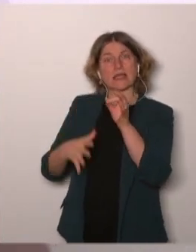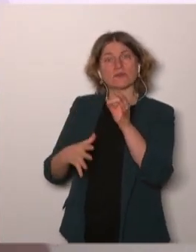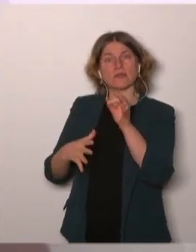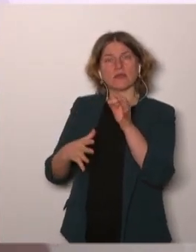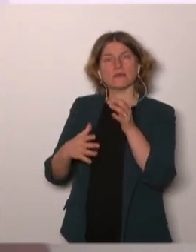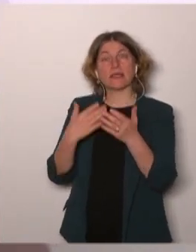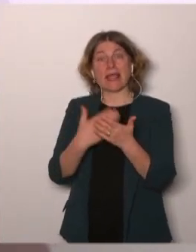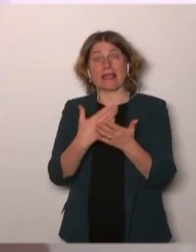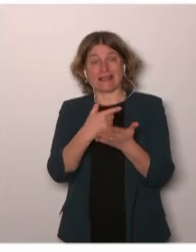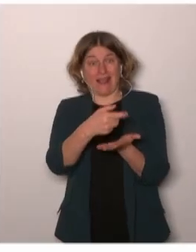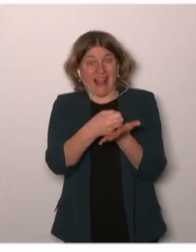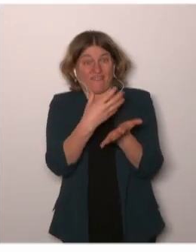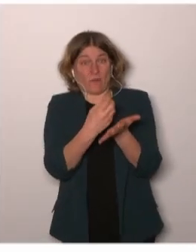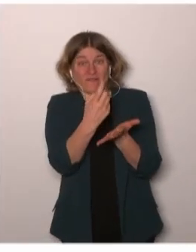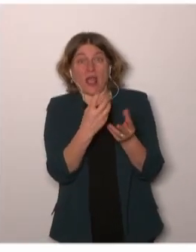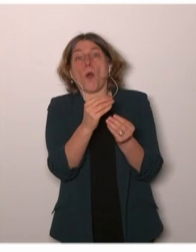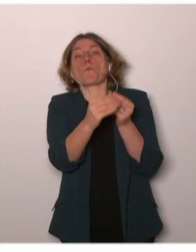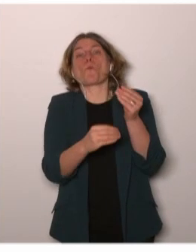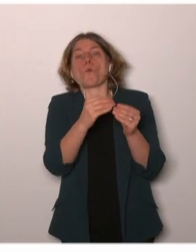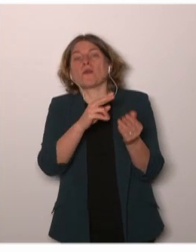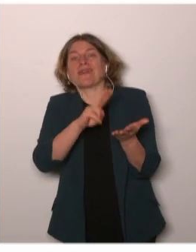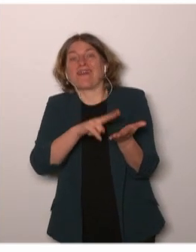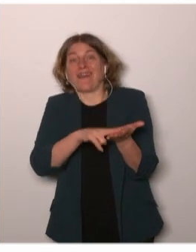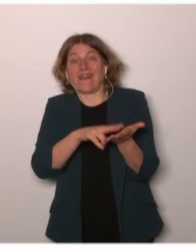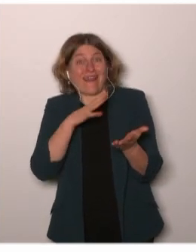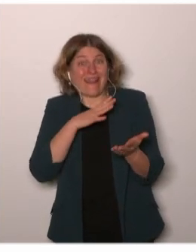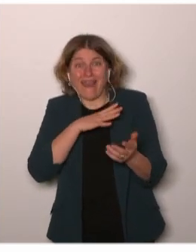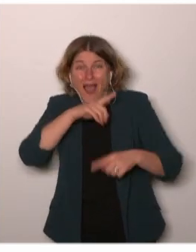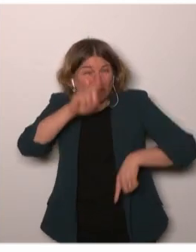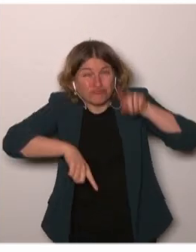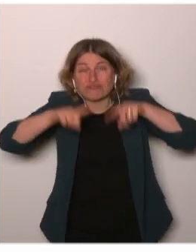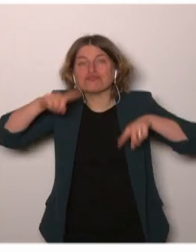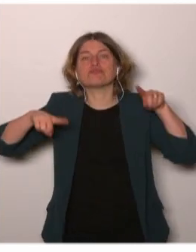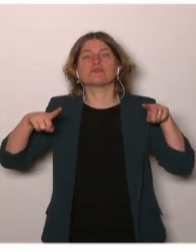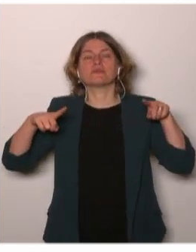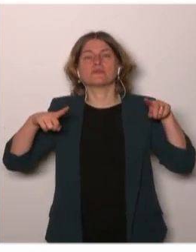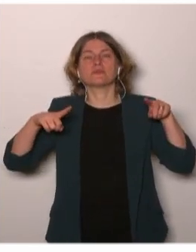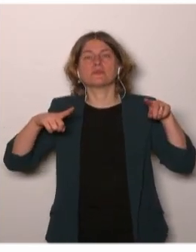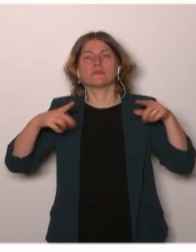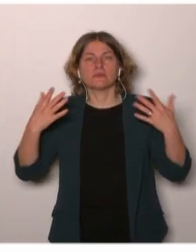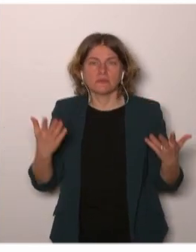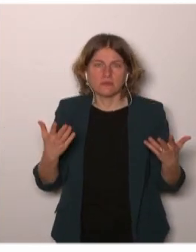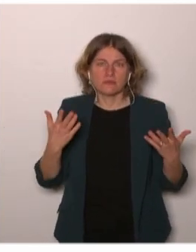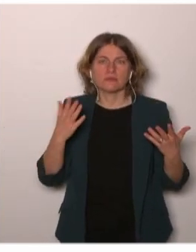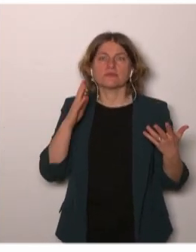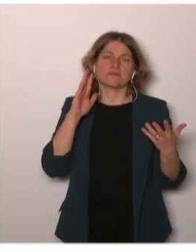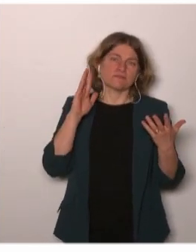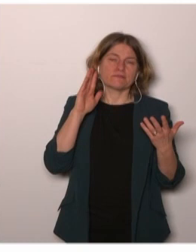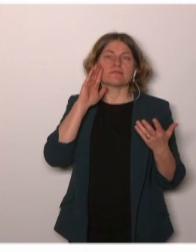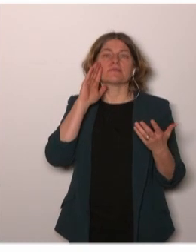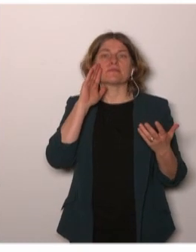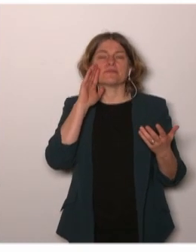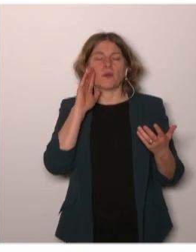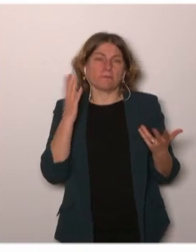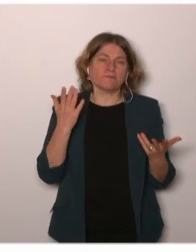completely completely different I think that's important having said that indeed big